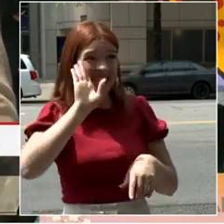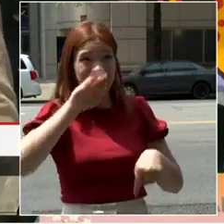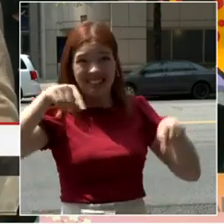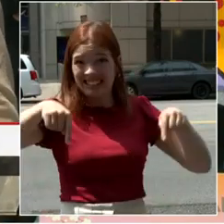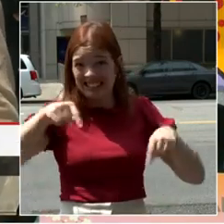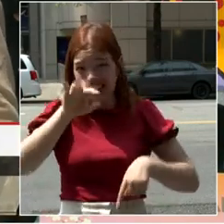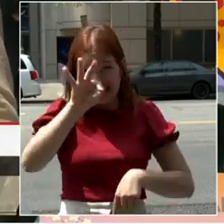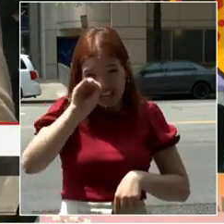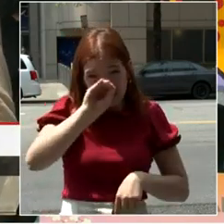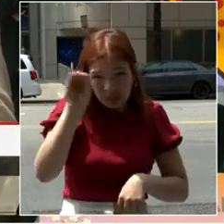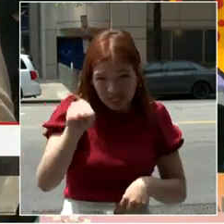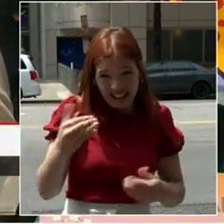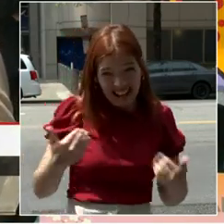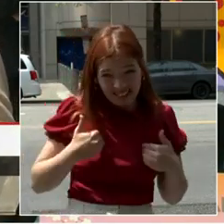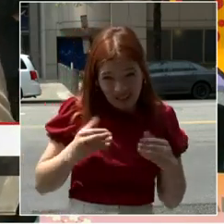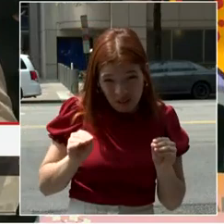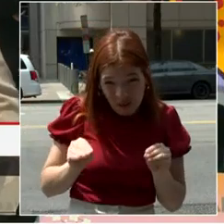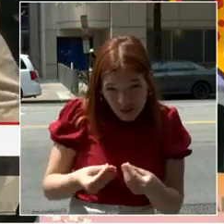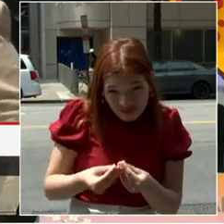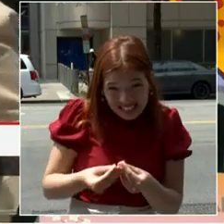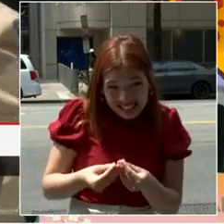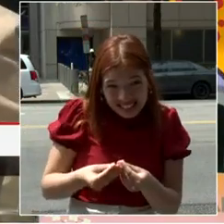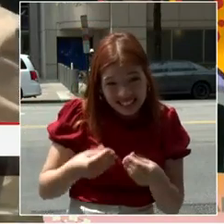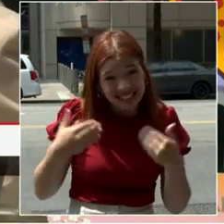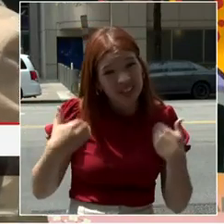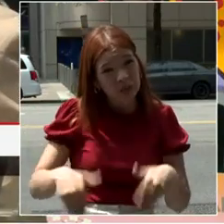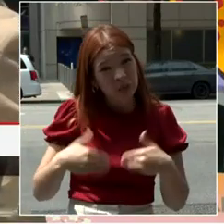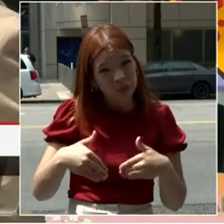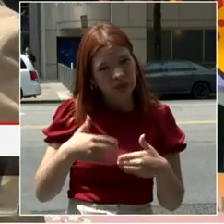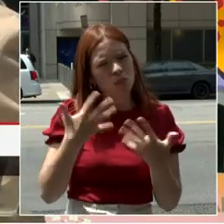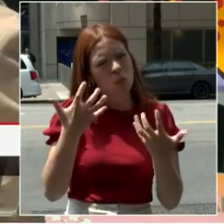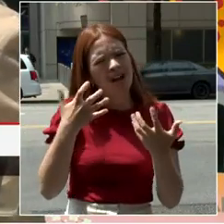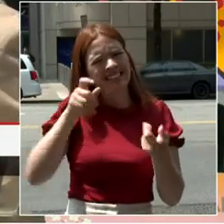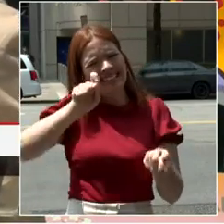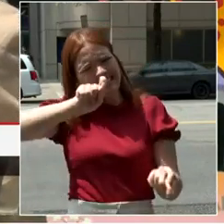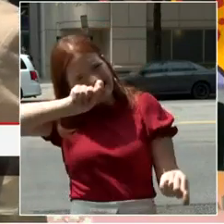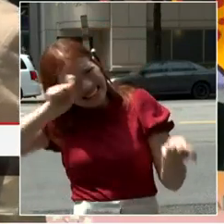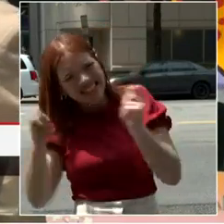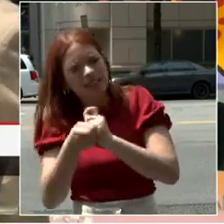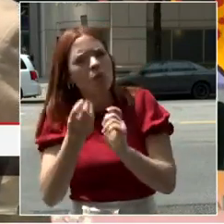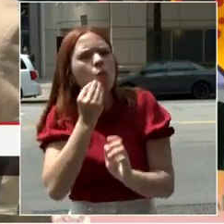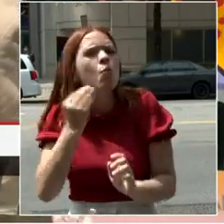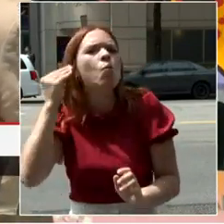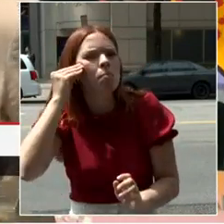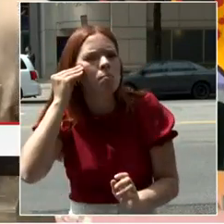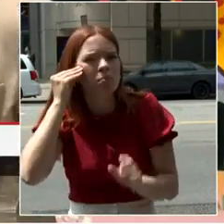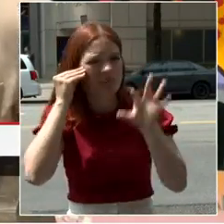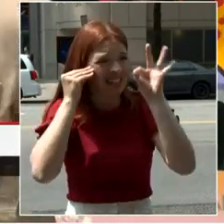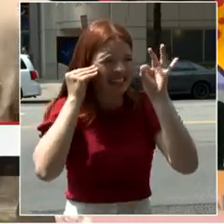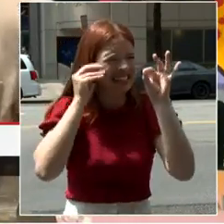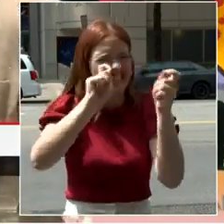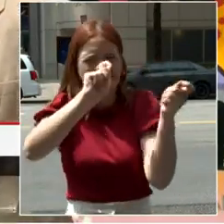think will be more residents in downtown D.C. I don't know if you want to add anything more about specifics.